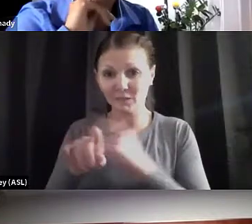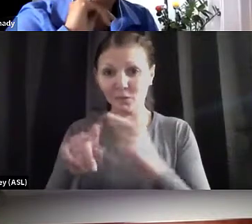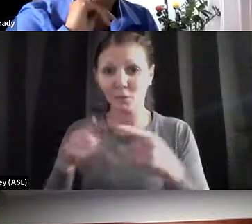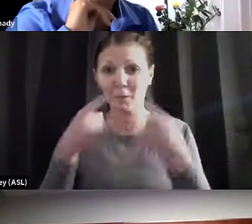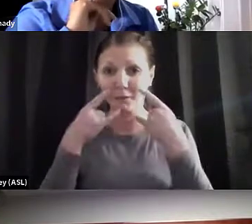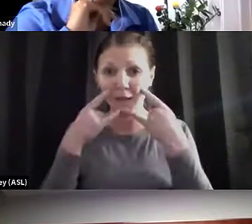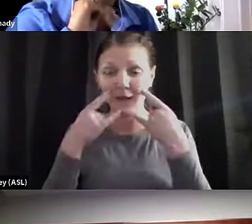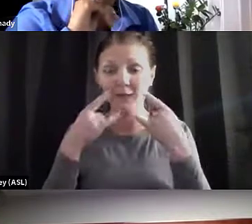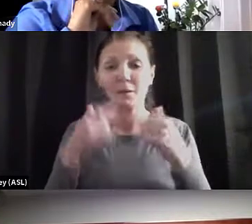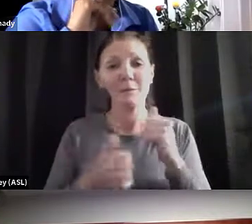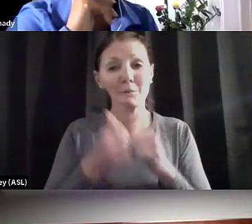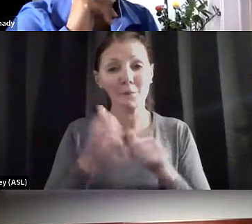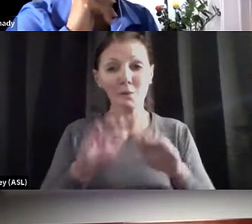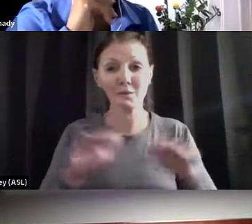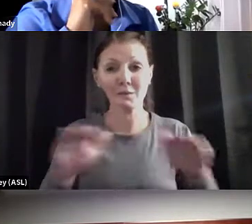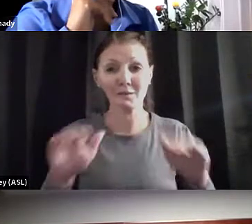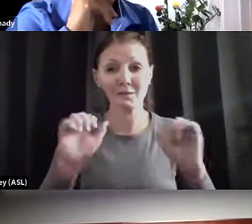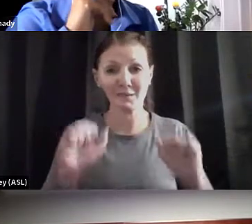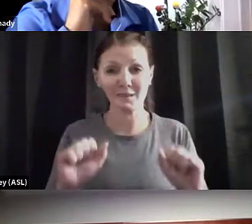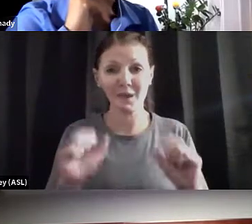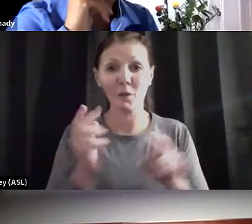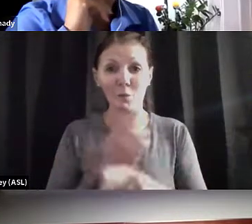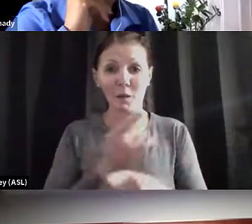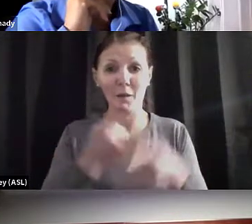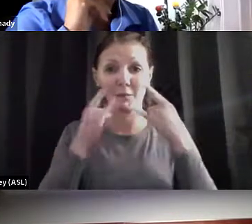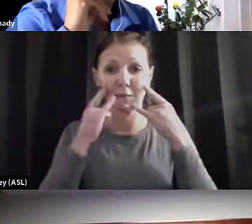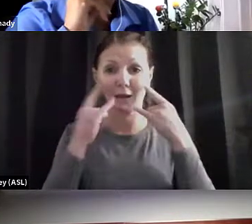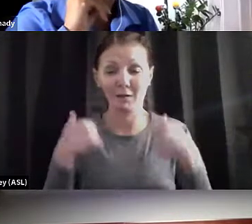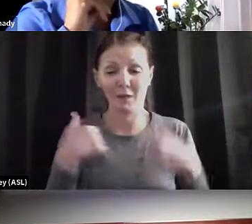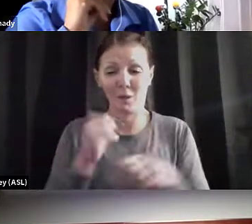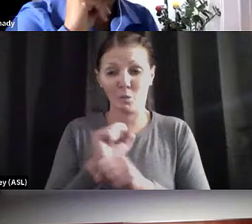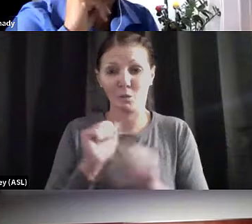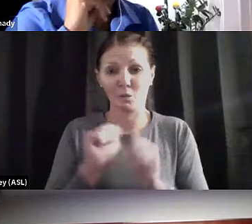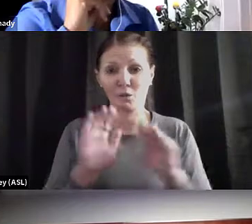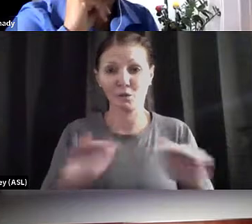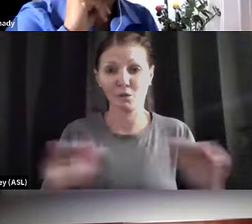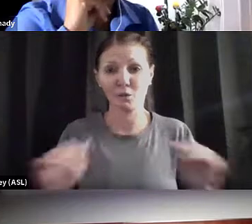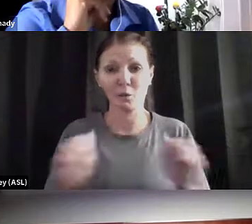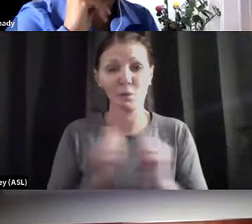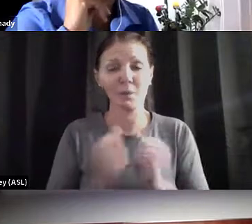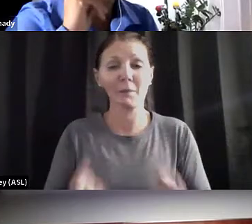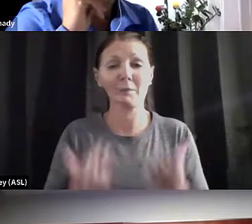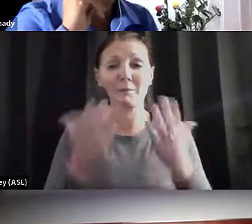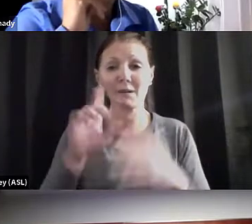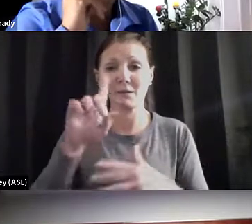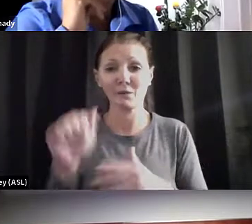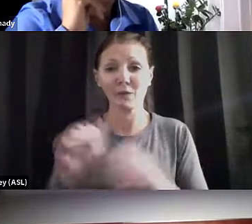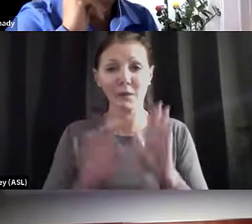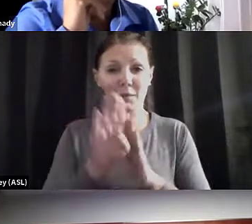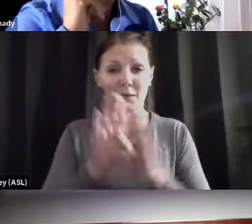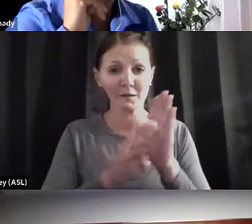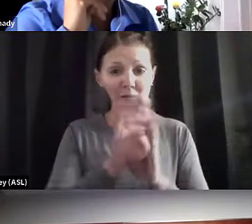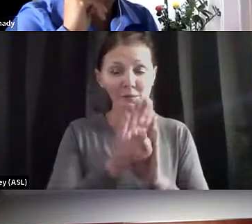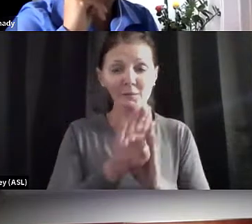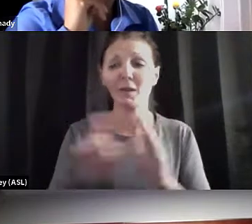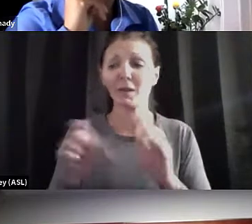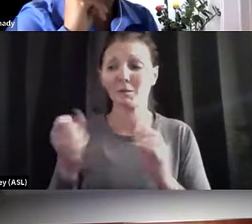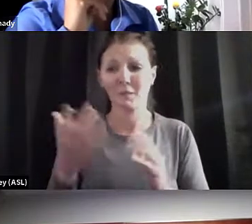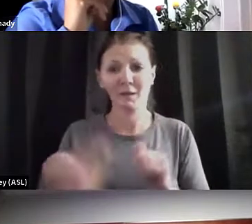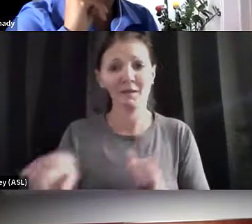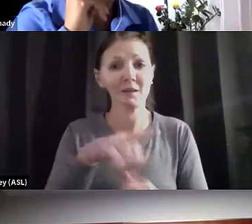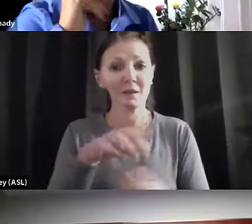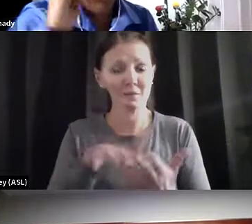most kids actually can wear masks. I work with children with many developmental disabilities, and many have learned to wear masks,